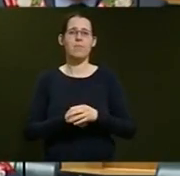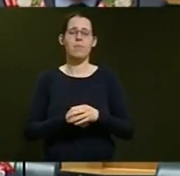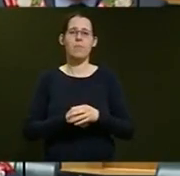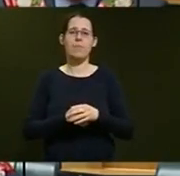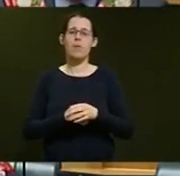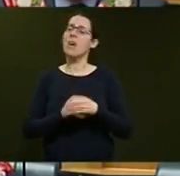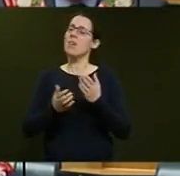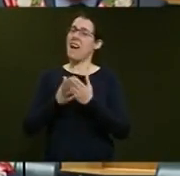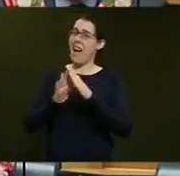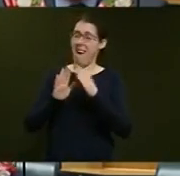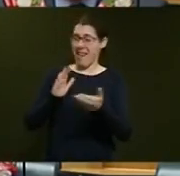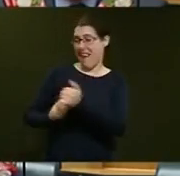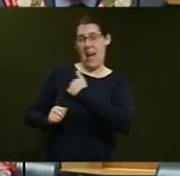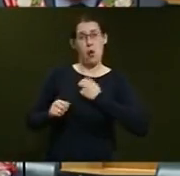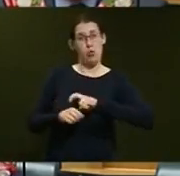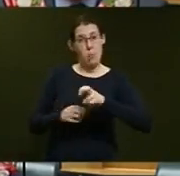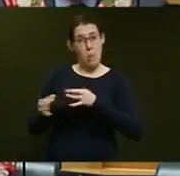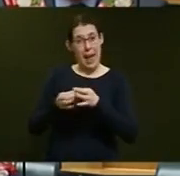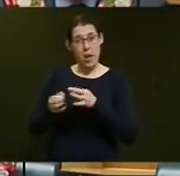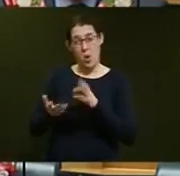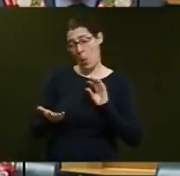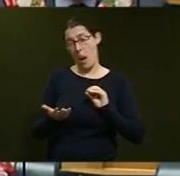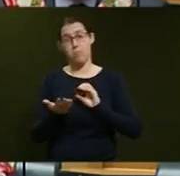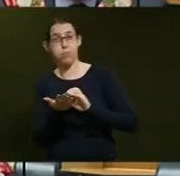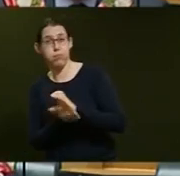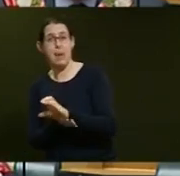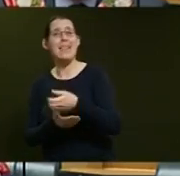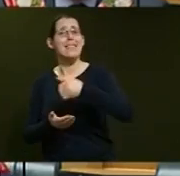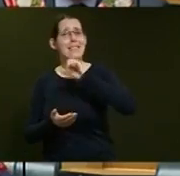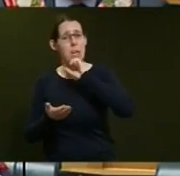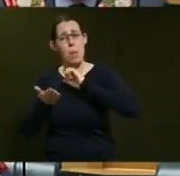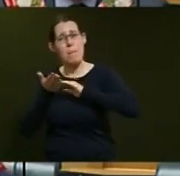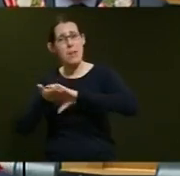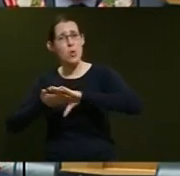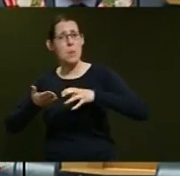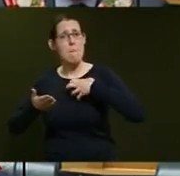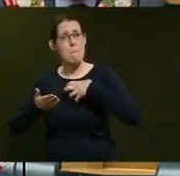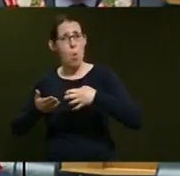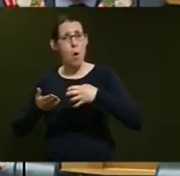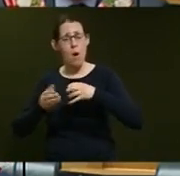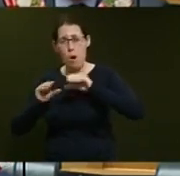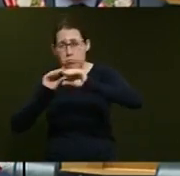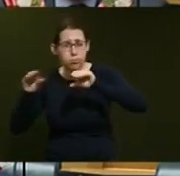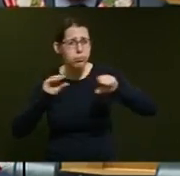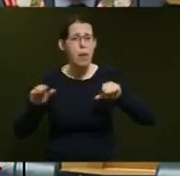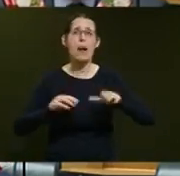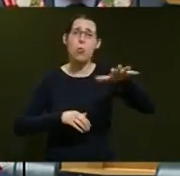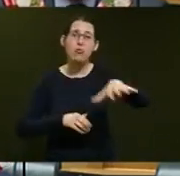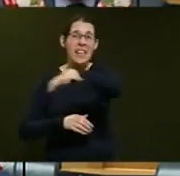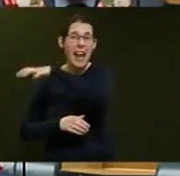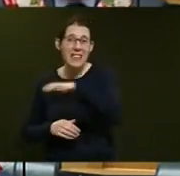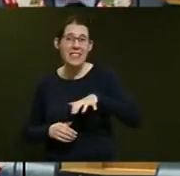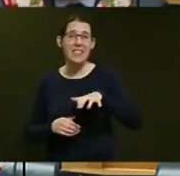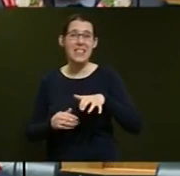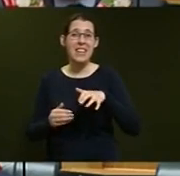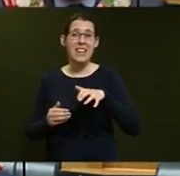transport plan we're putting $600 million more into roading in the regions than is